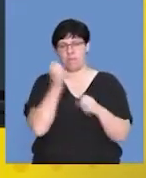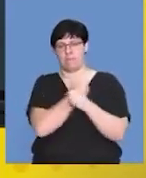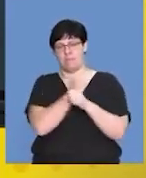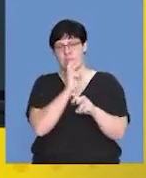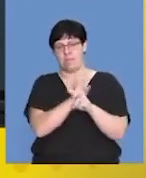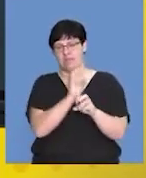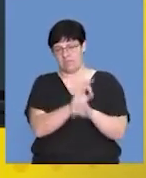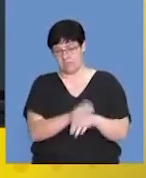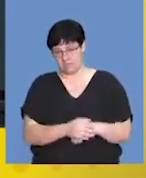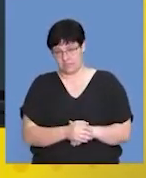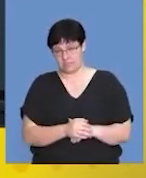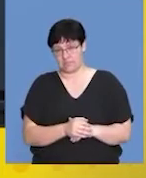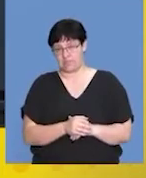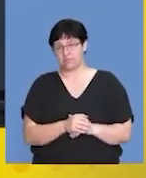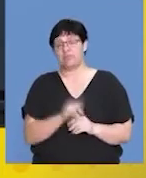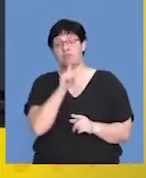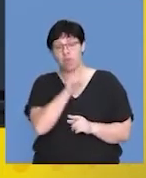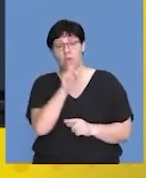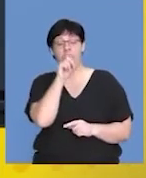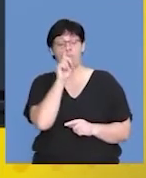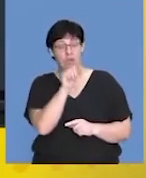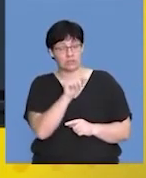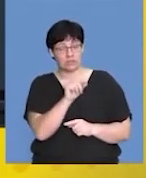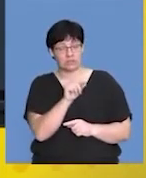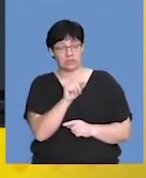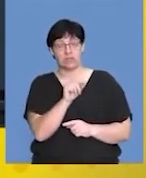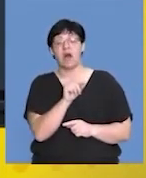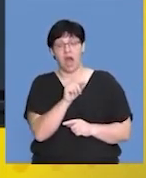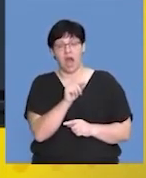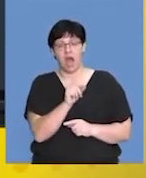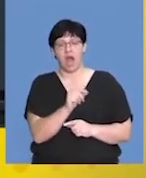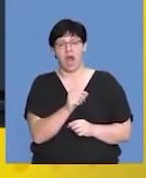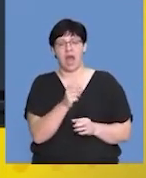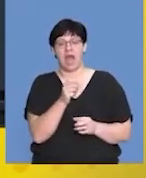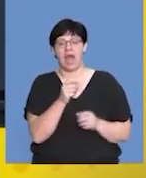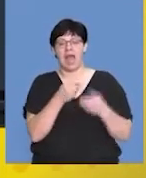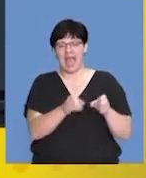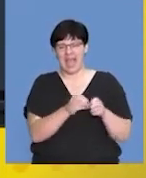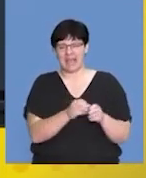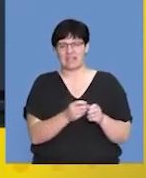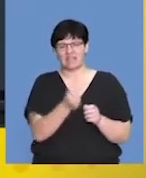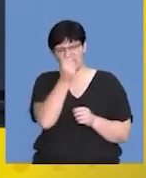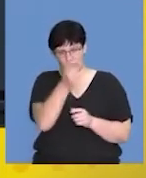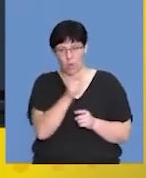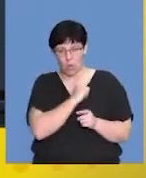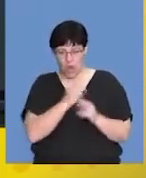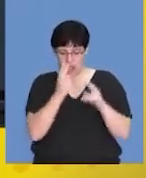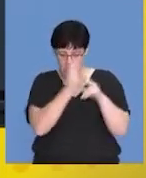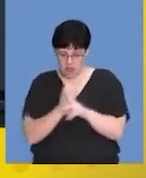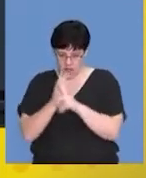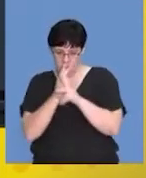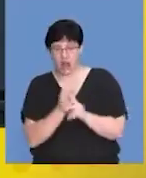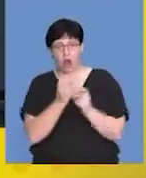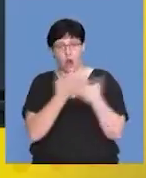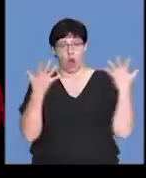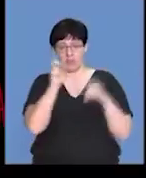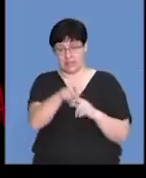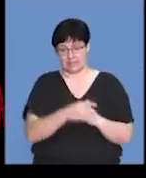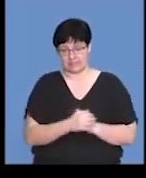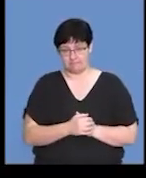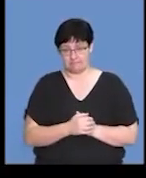And so you find that these birds often produce fewer eggs because of the high degree of parental care. Okay.